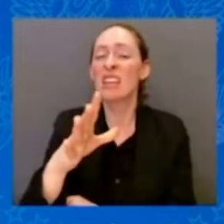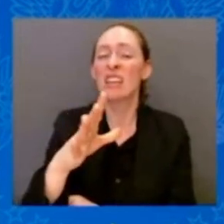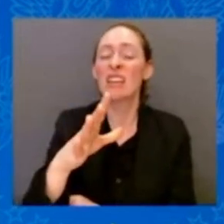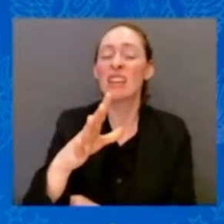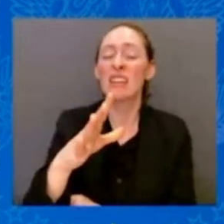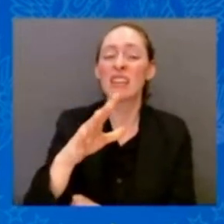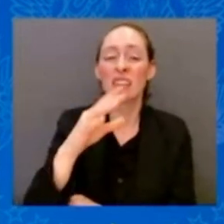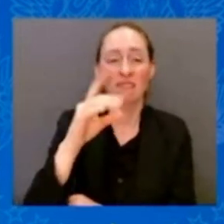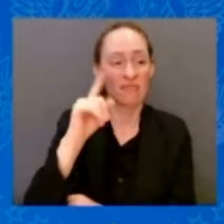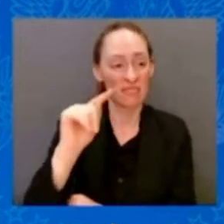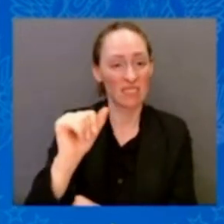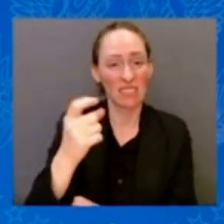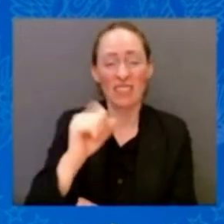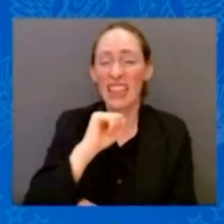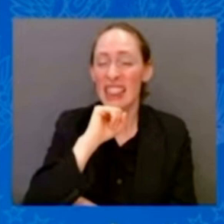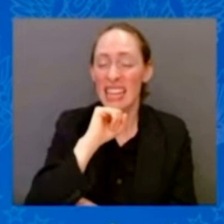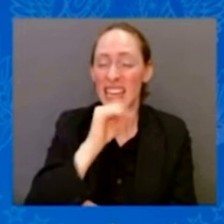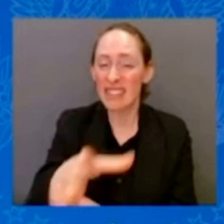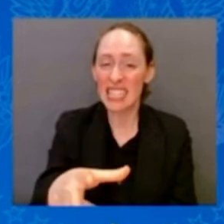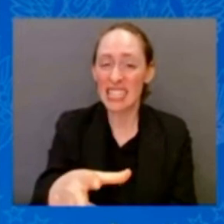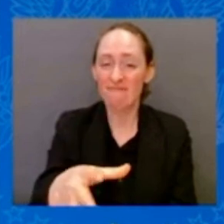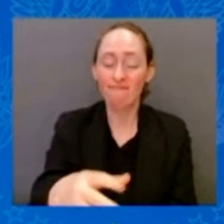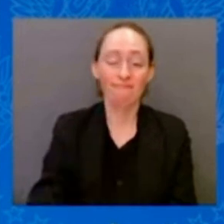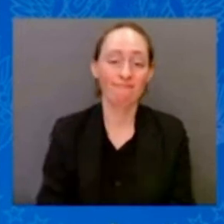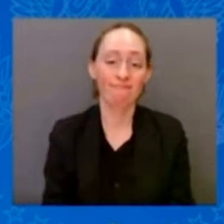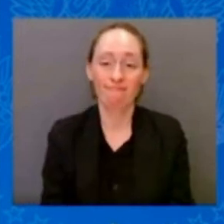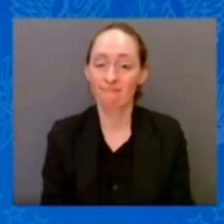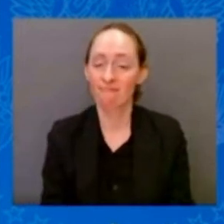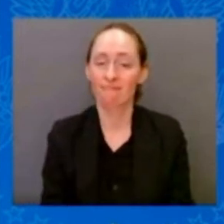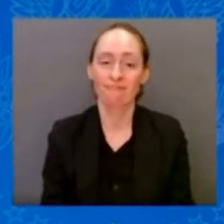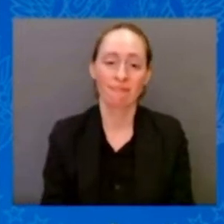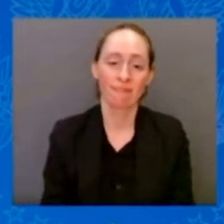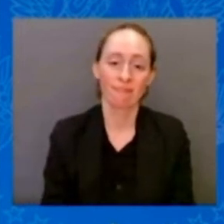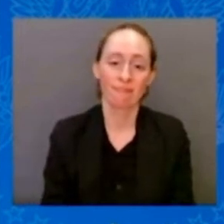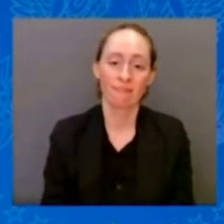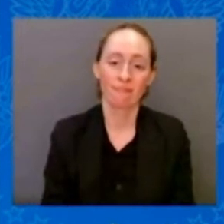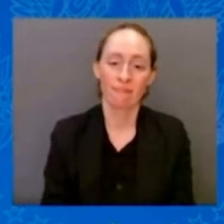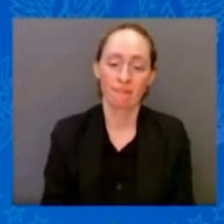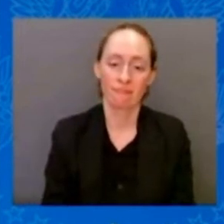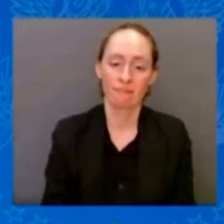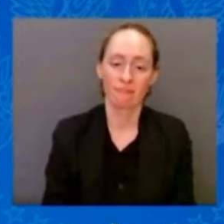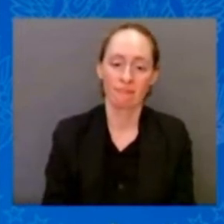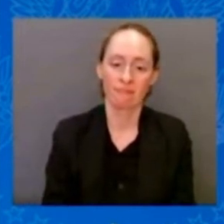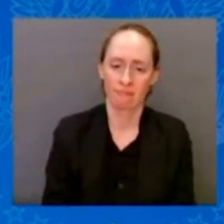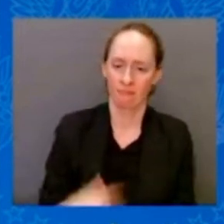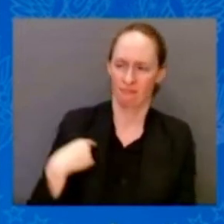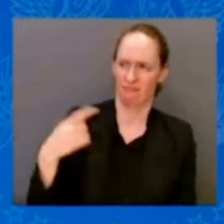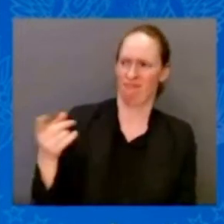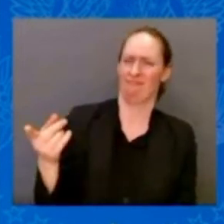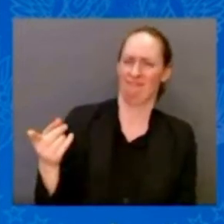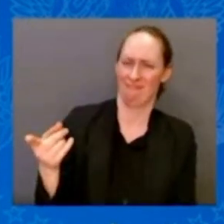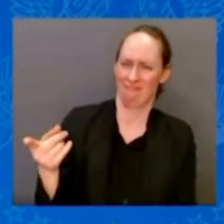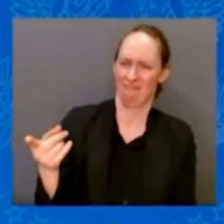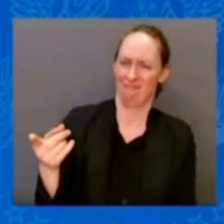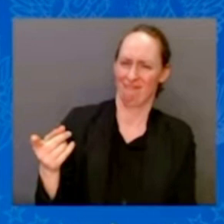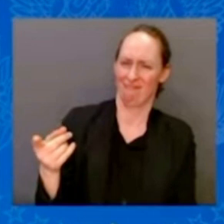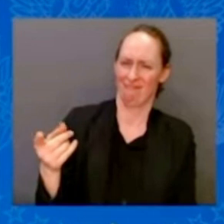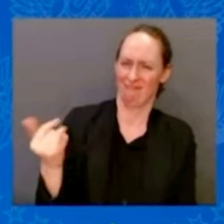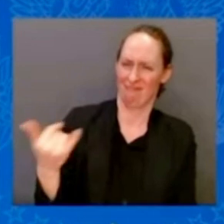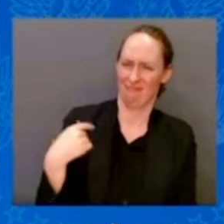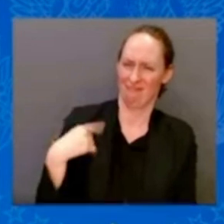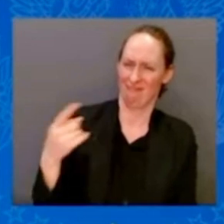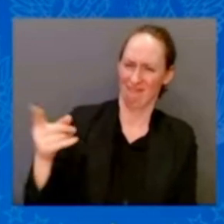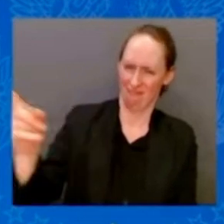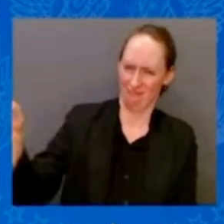And I really did something offensive to them. I made them pay 15 percent. That's less than that's less than a nurse pays or a